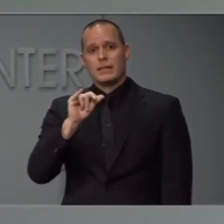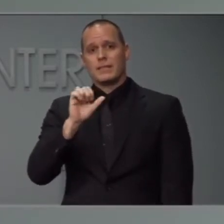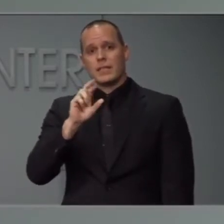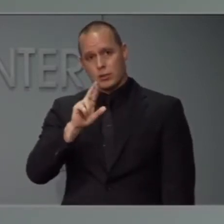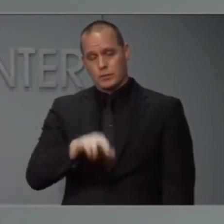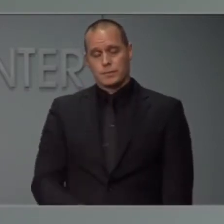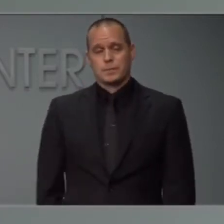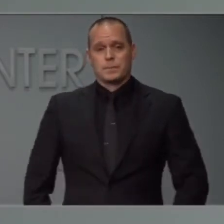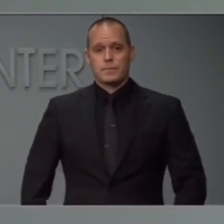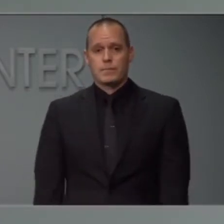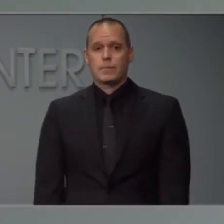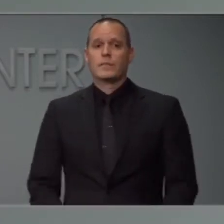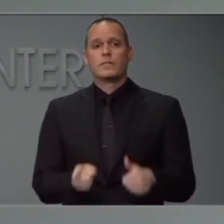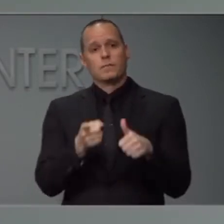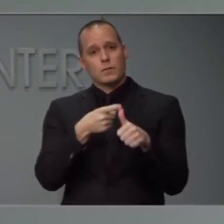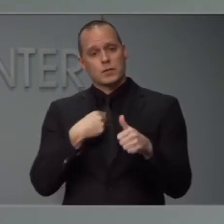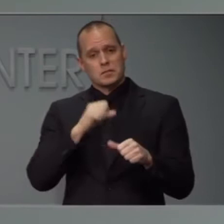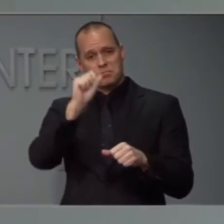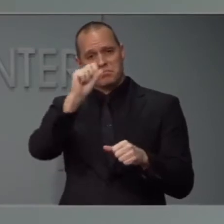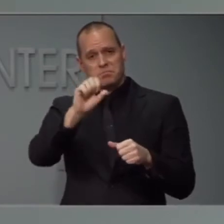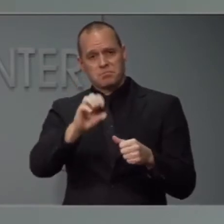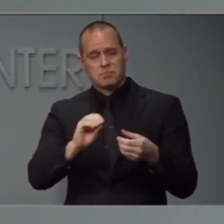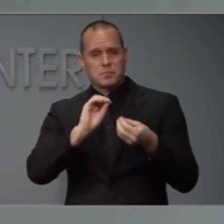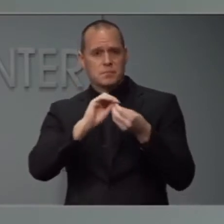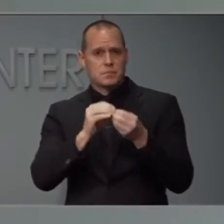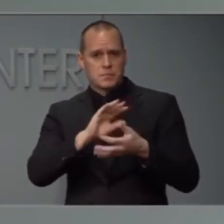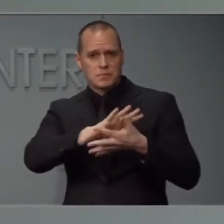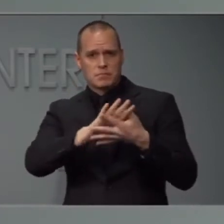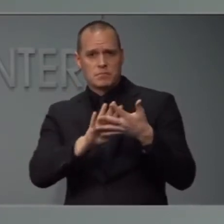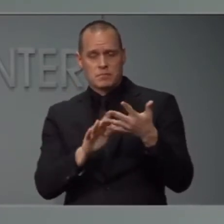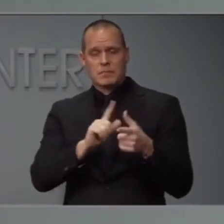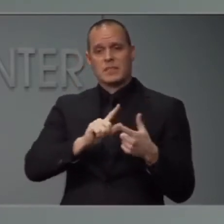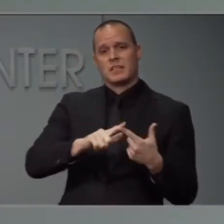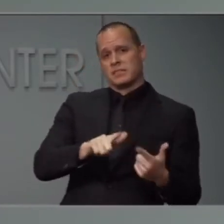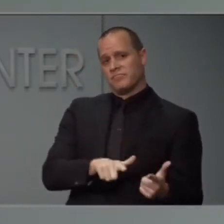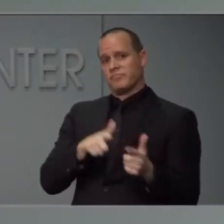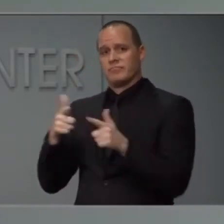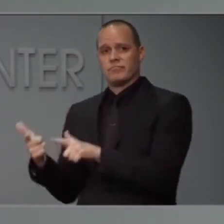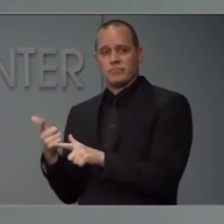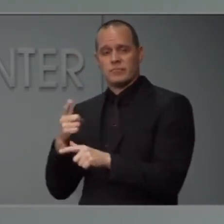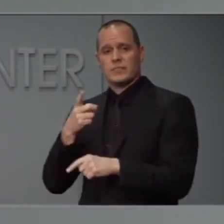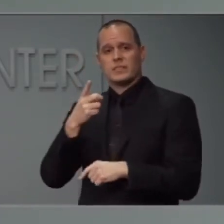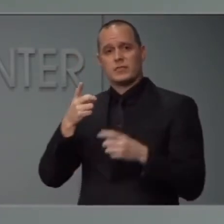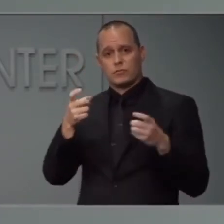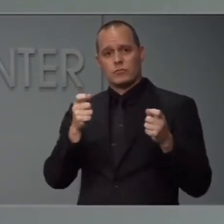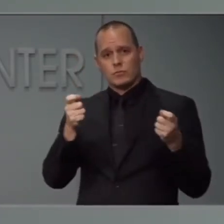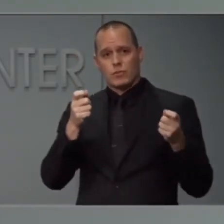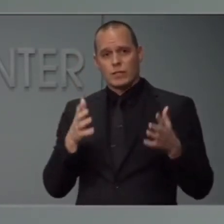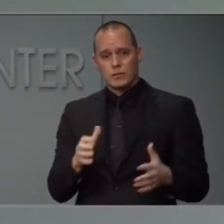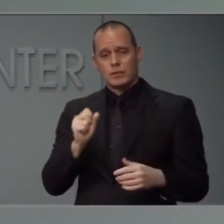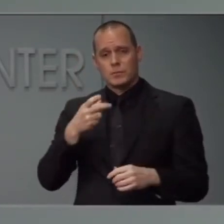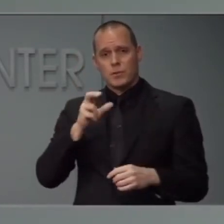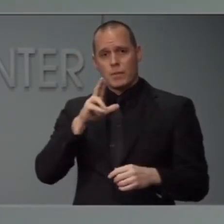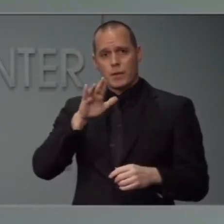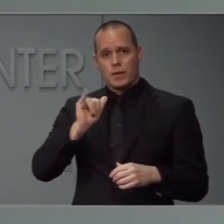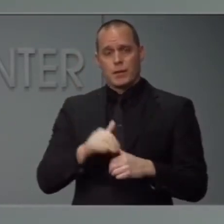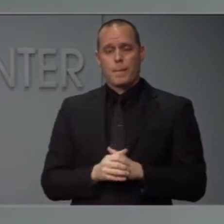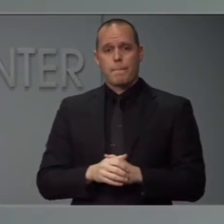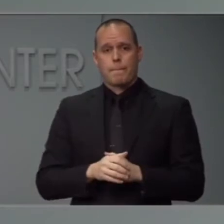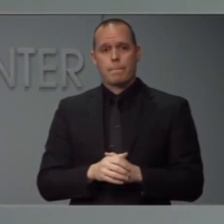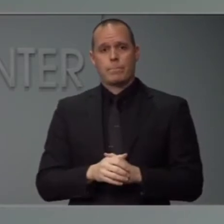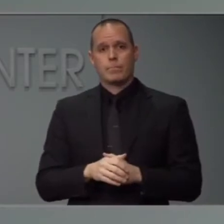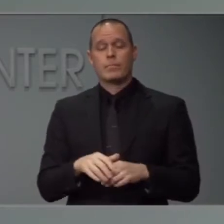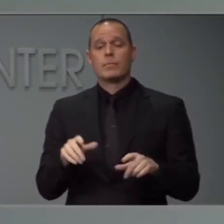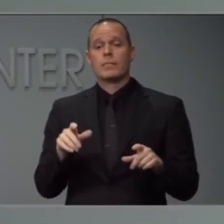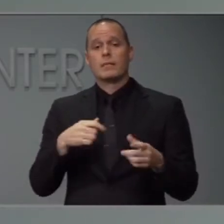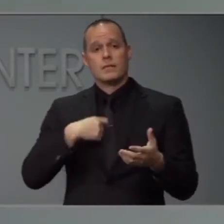So I'm going to start with a rundown of numbers and I'll then turn it over to Director Sprayberry. So as seen